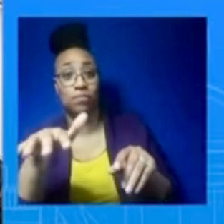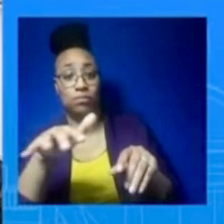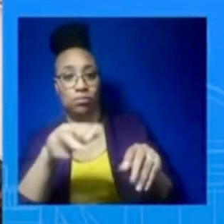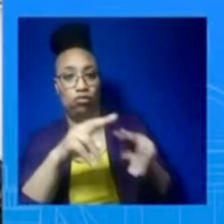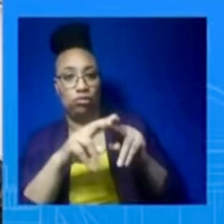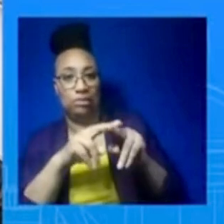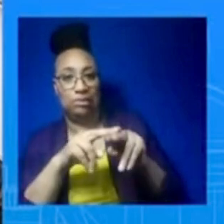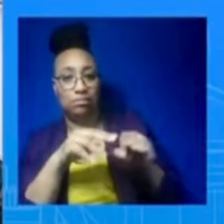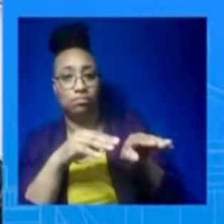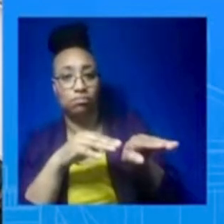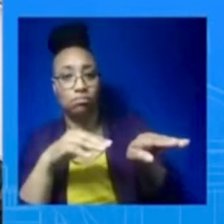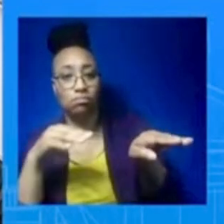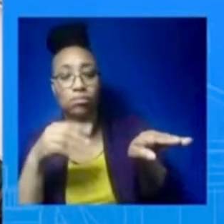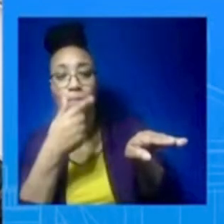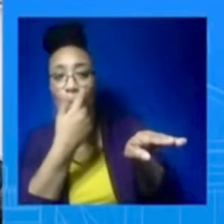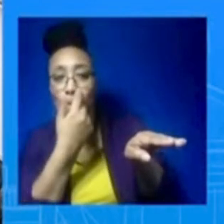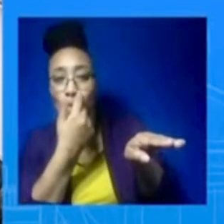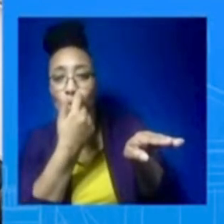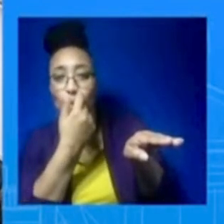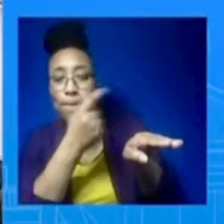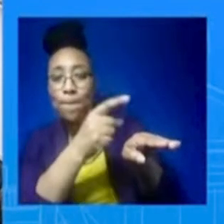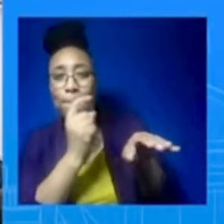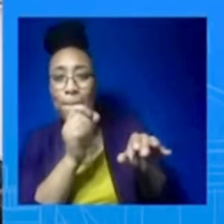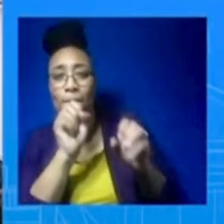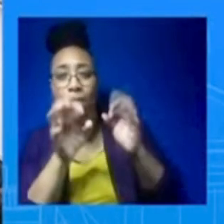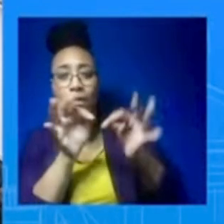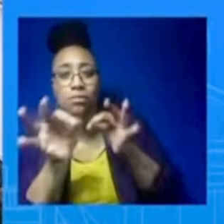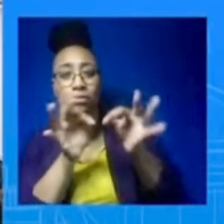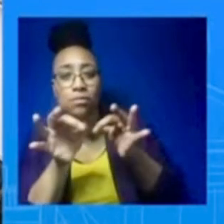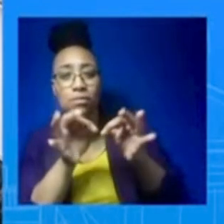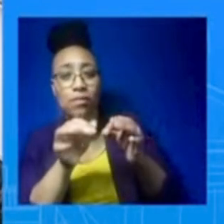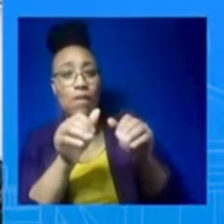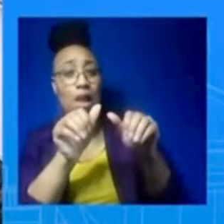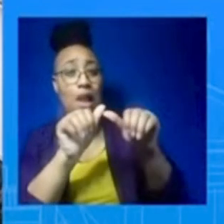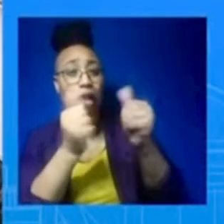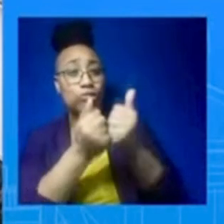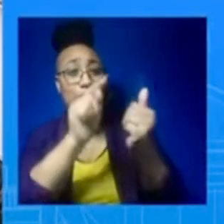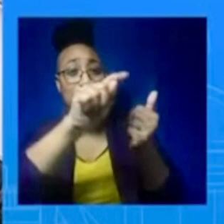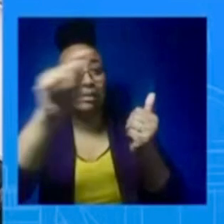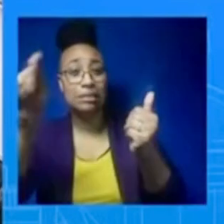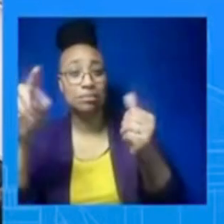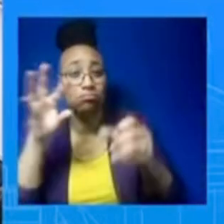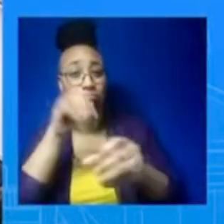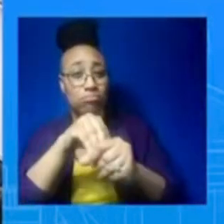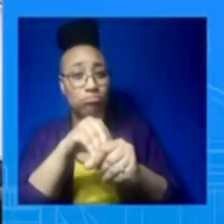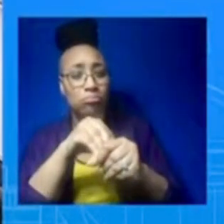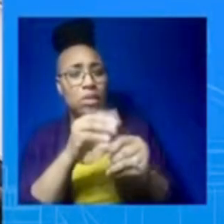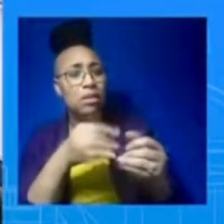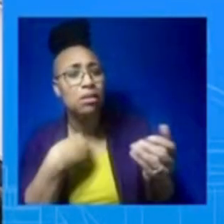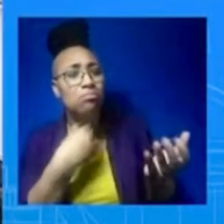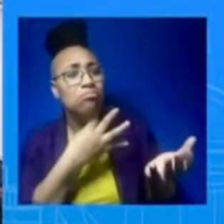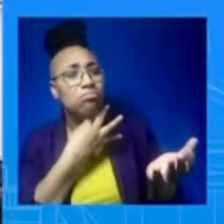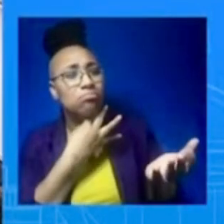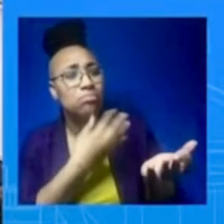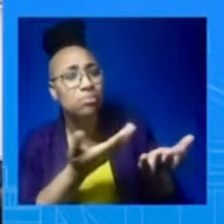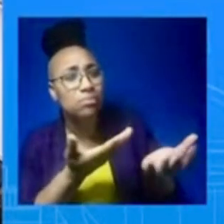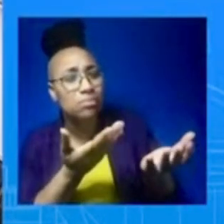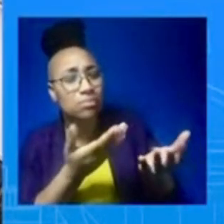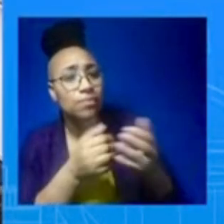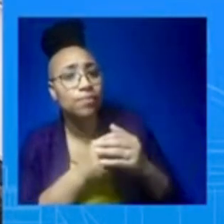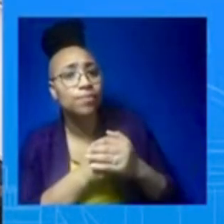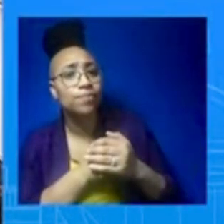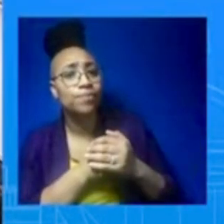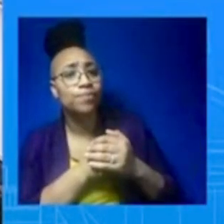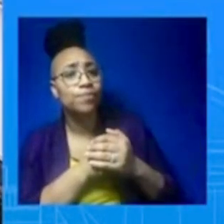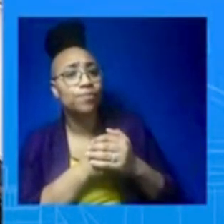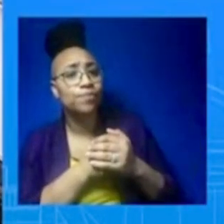involved, and maybe it's because you don't have visibility into it, is the Department of Justice. Is the effort to hold Norfolk Southern